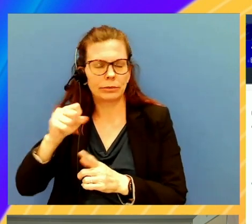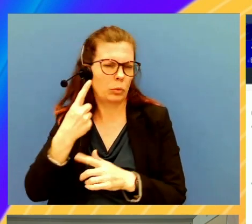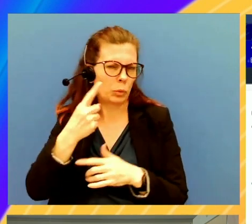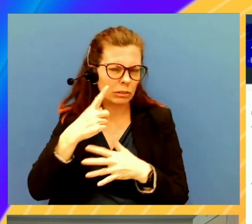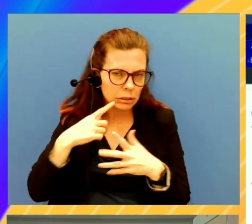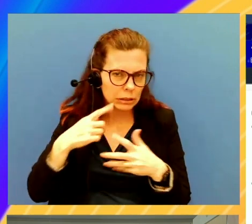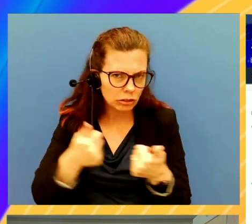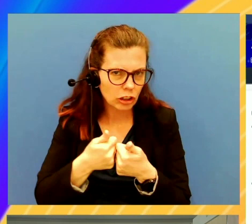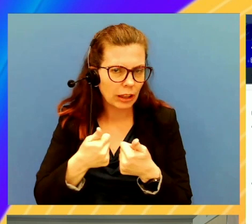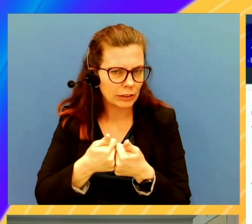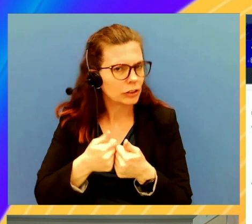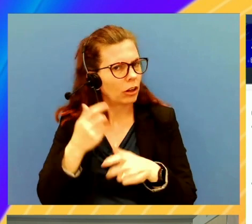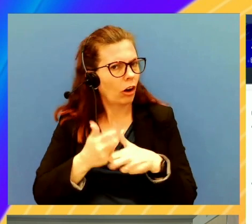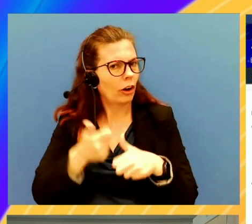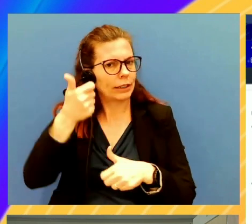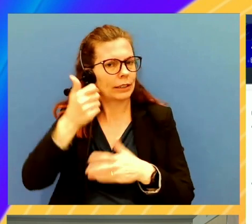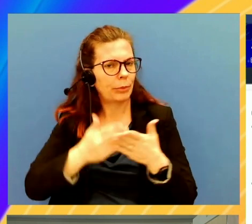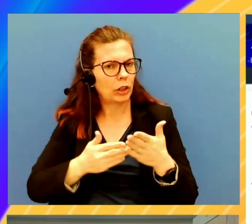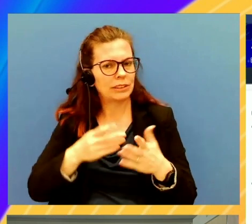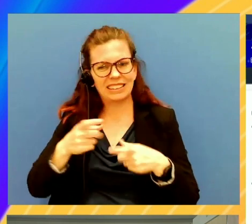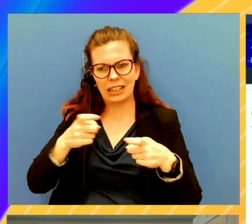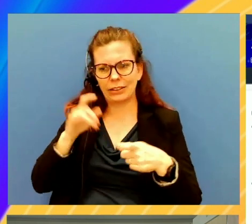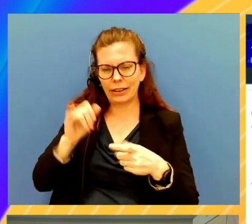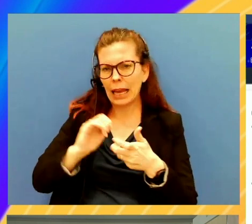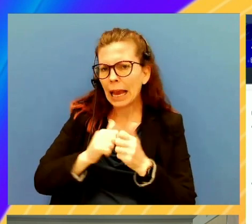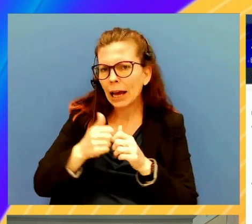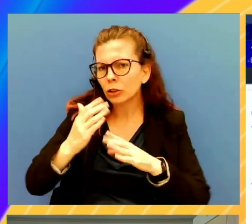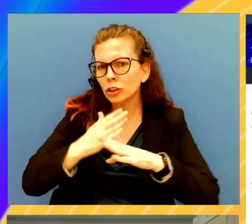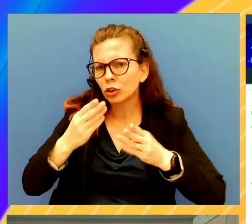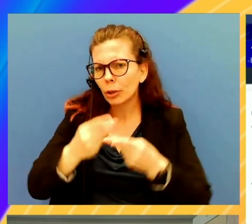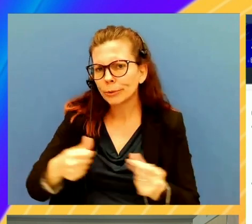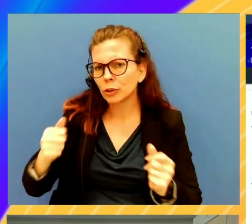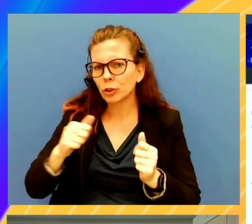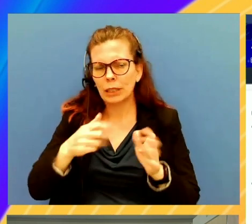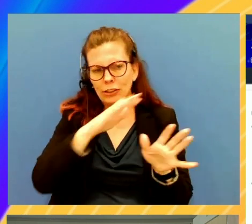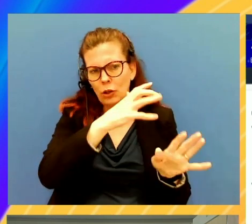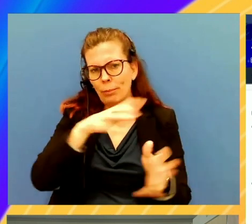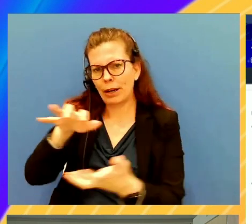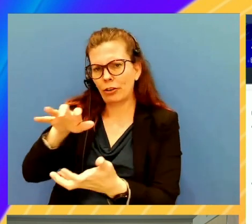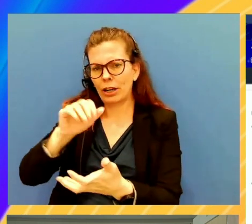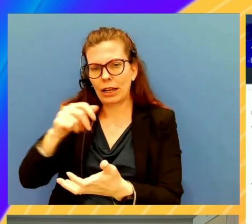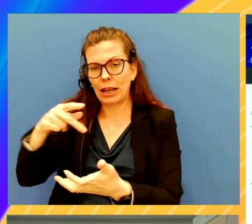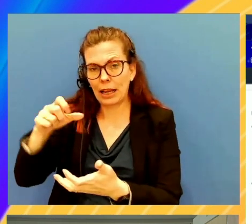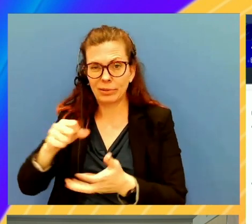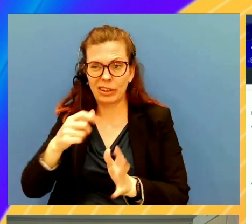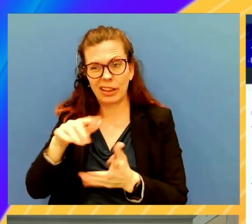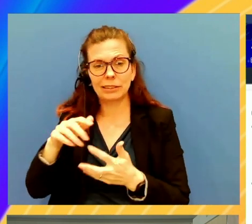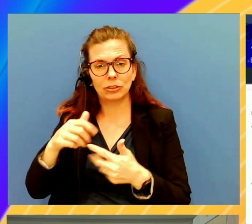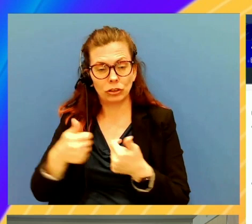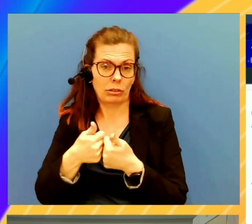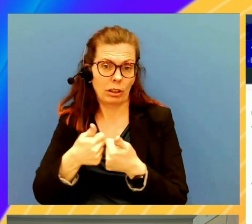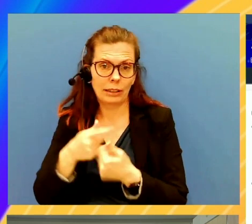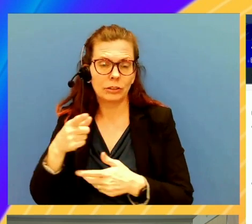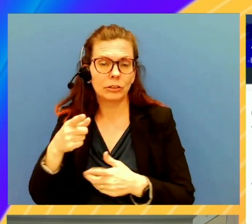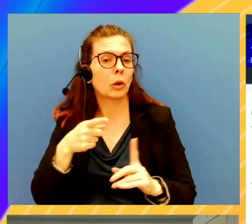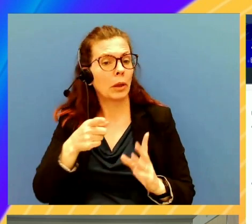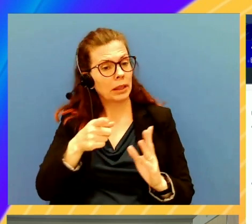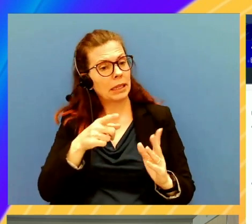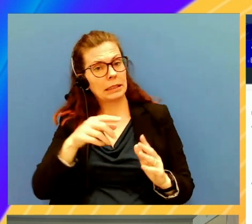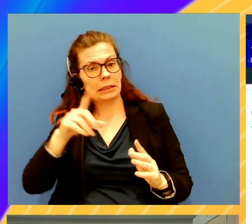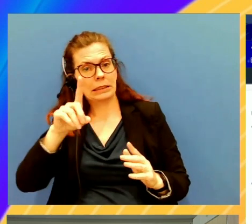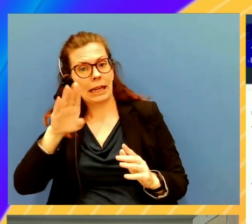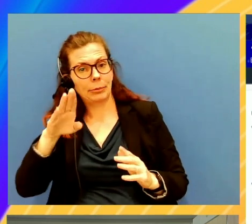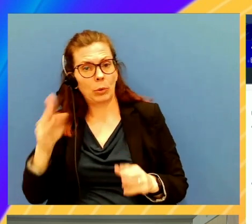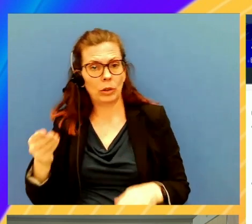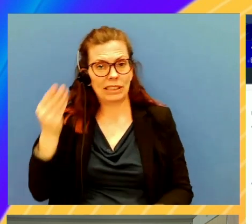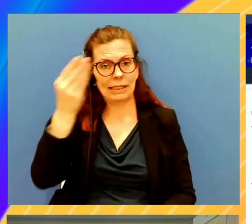parts that they had to handle was how do you troubleshoot as you're migrating your apps? They were able to hand out this dashboard over to their help